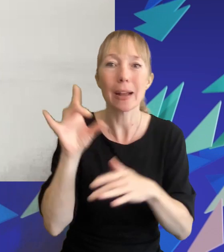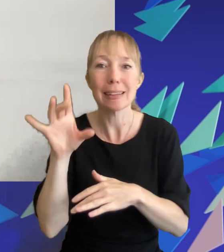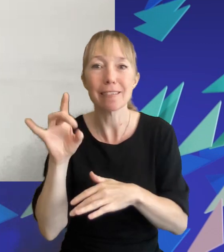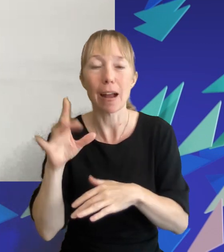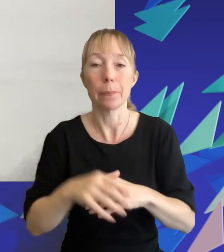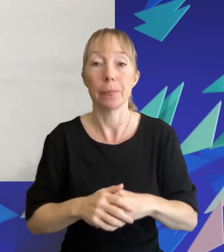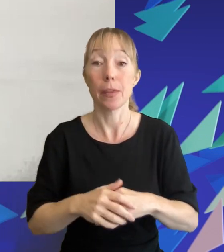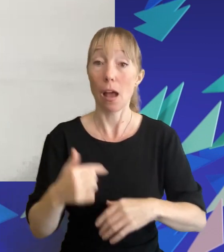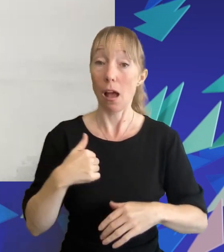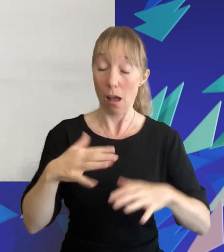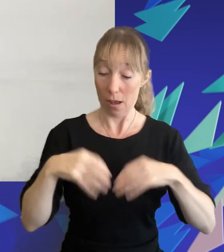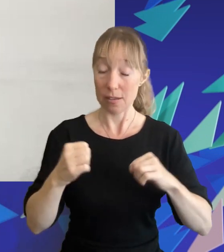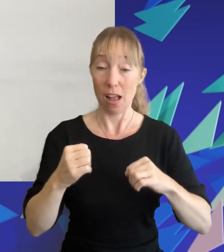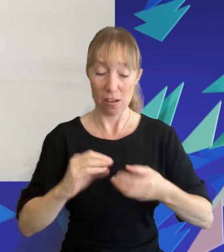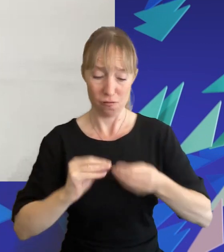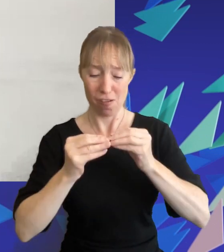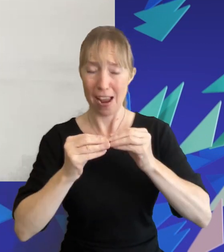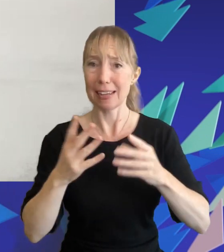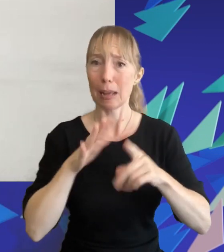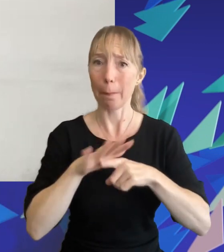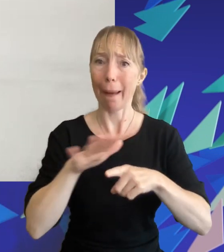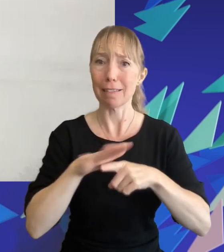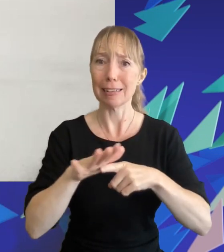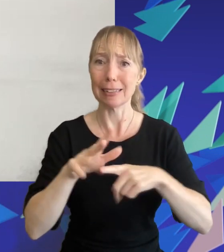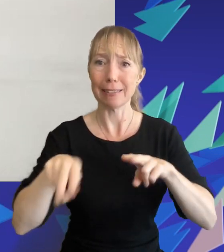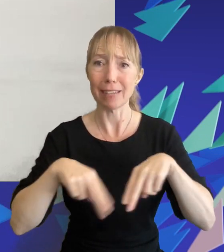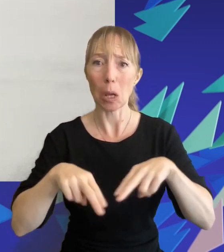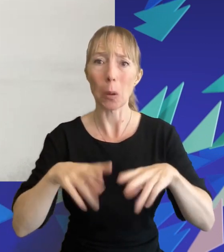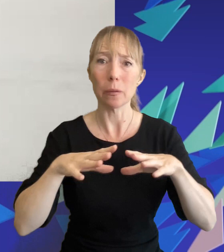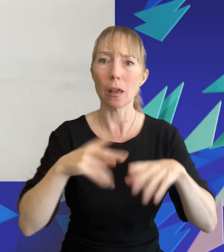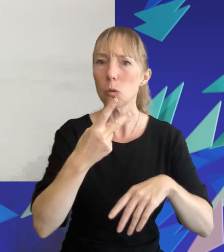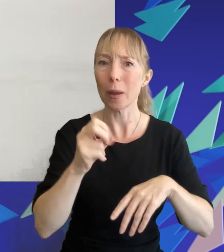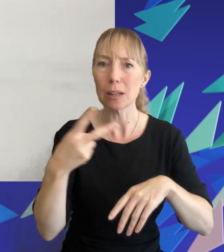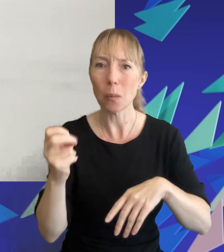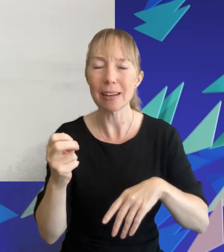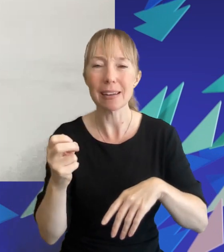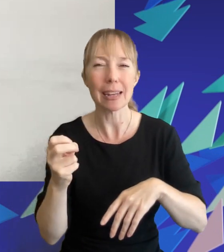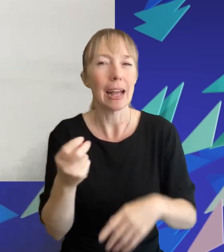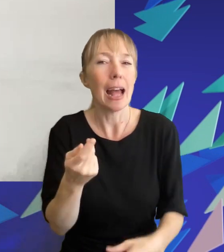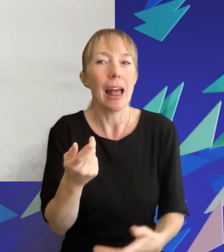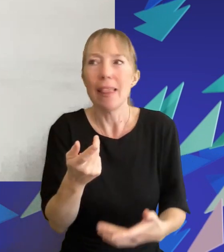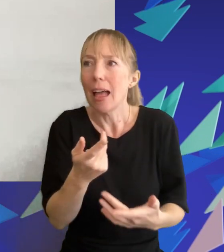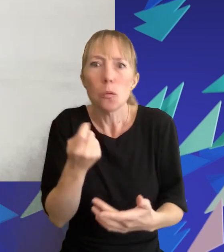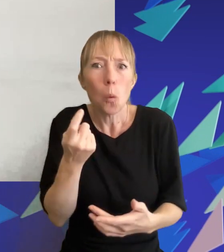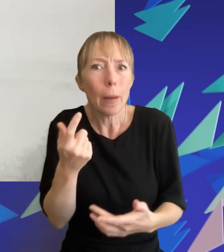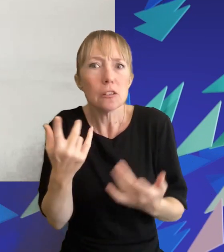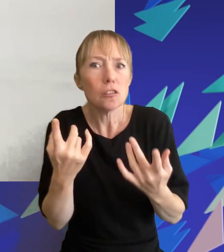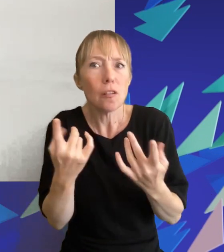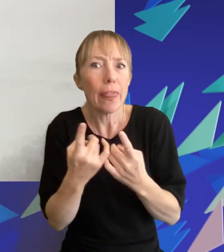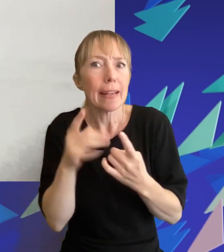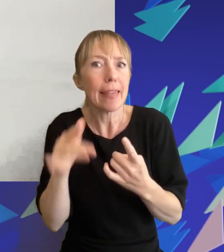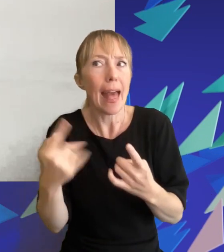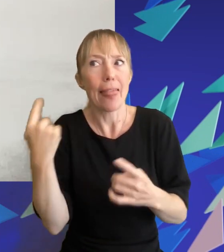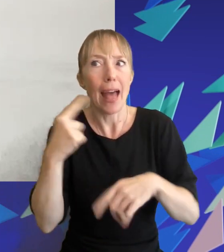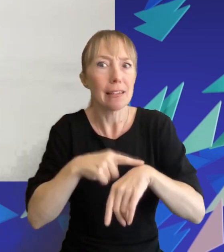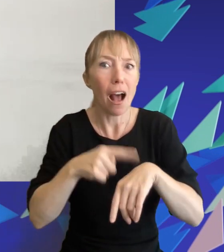in 2020 the very beginning of 2020 at that time there wasn't a whole lot of stuff on tiktok regarding that it was still a lot of